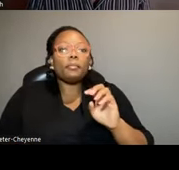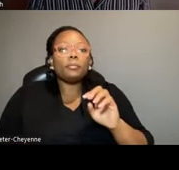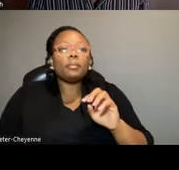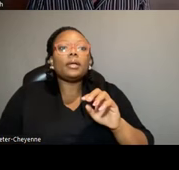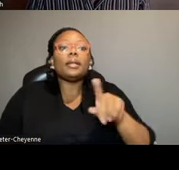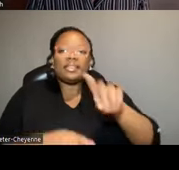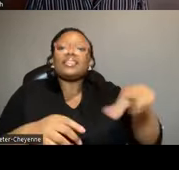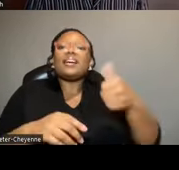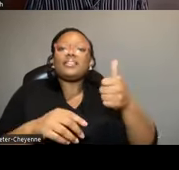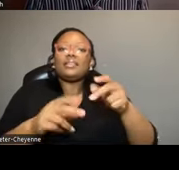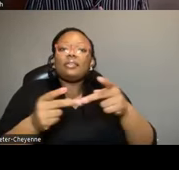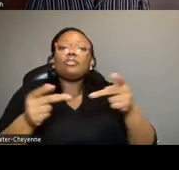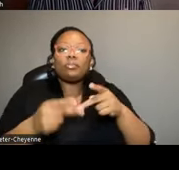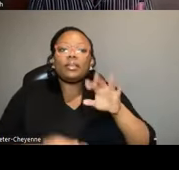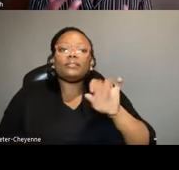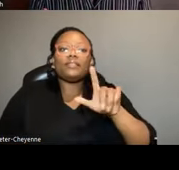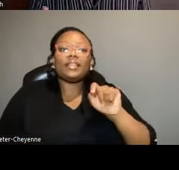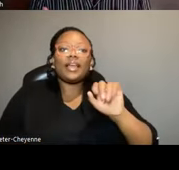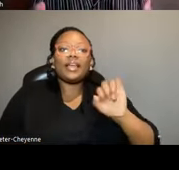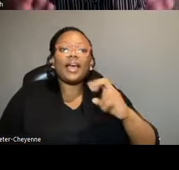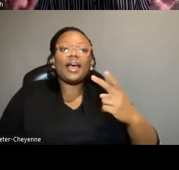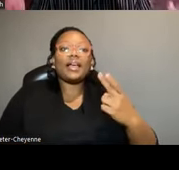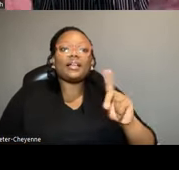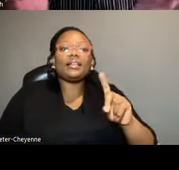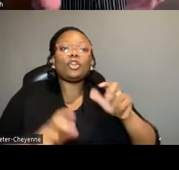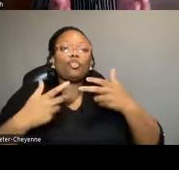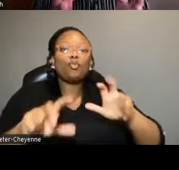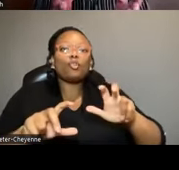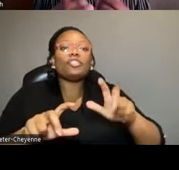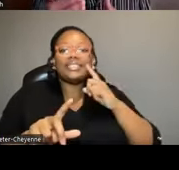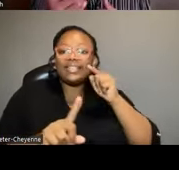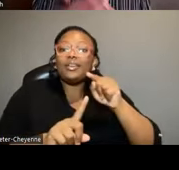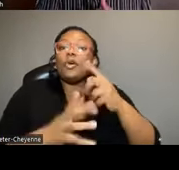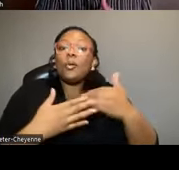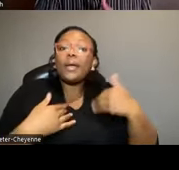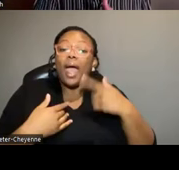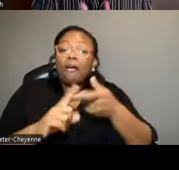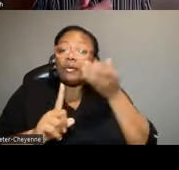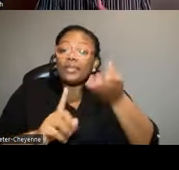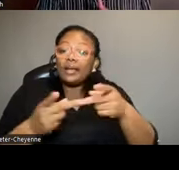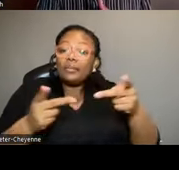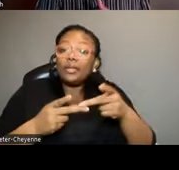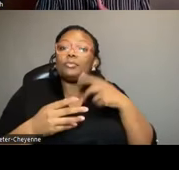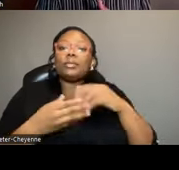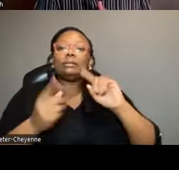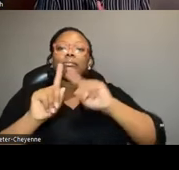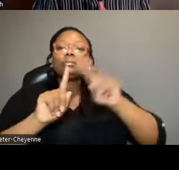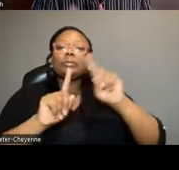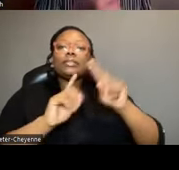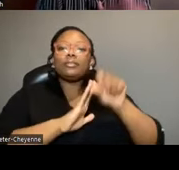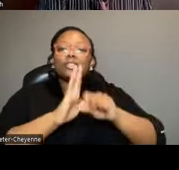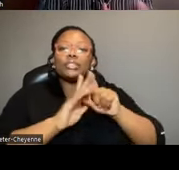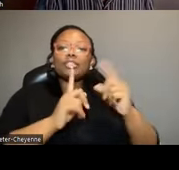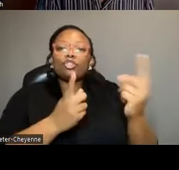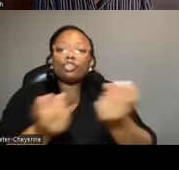Quarantine Station. For obvious reasons, what we have from here, we've done a number of seasons of survey.